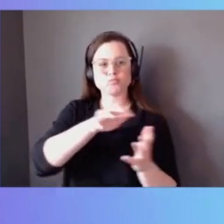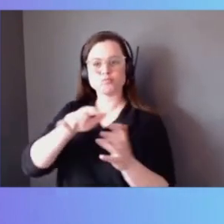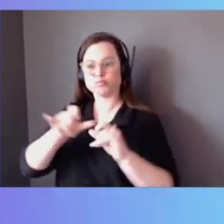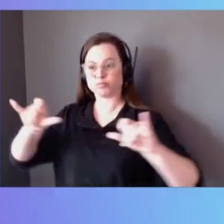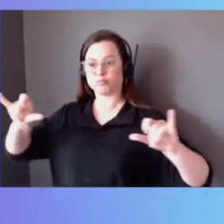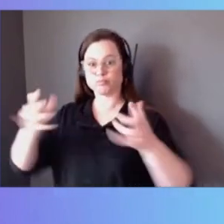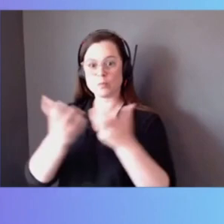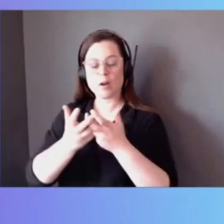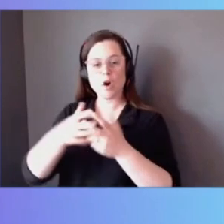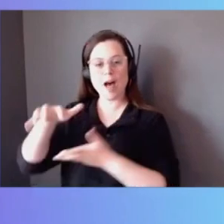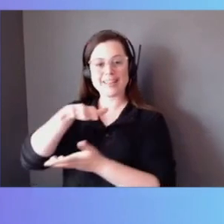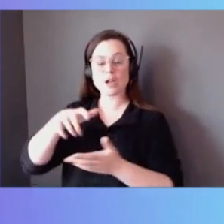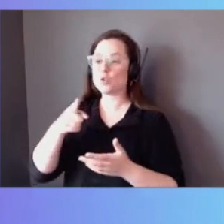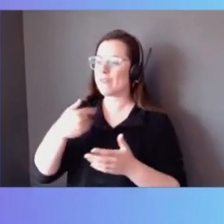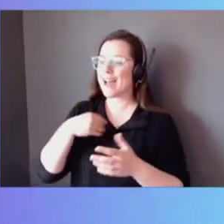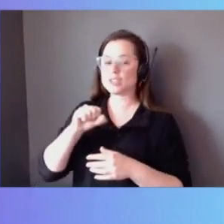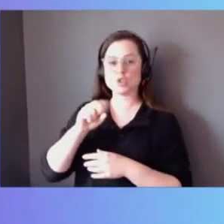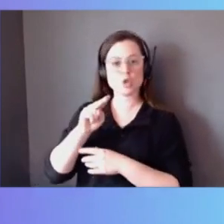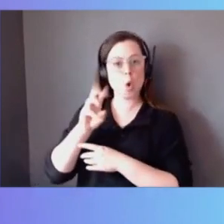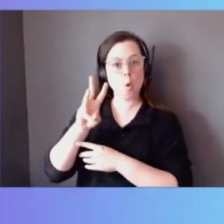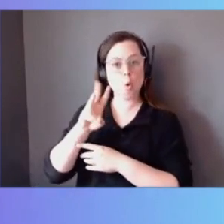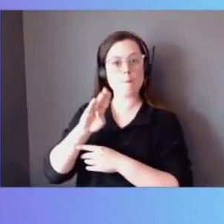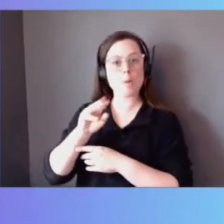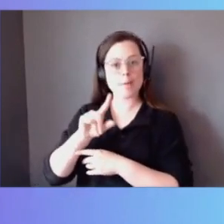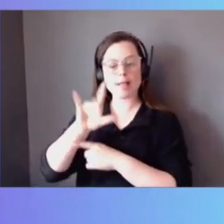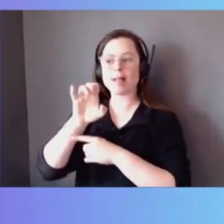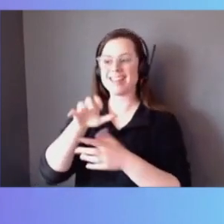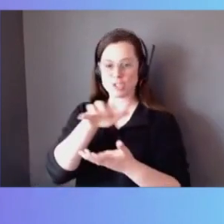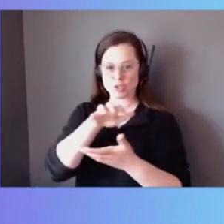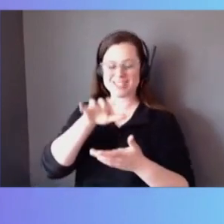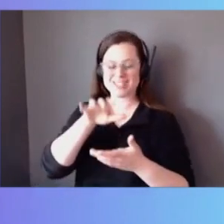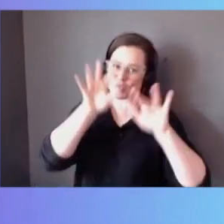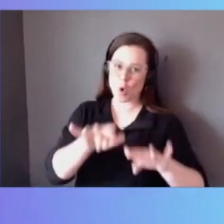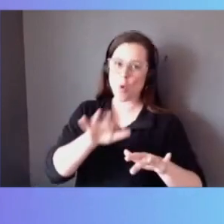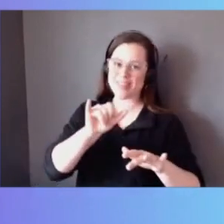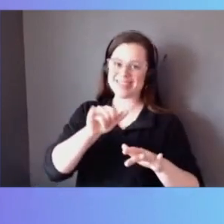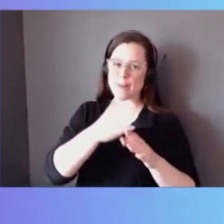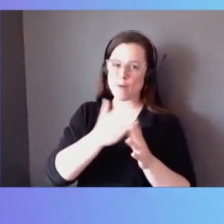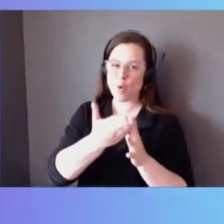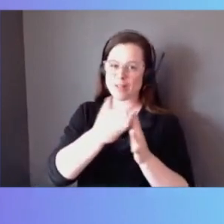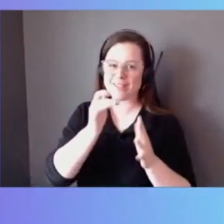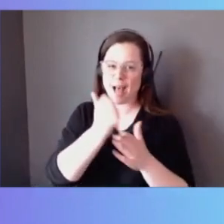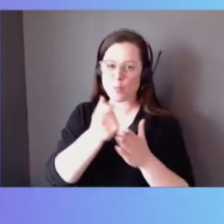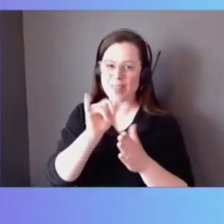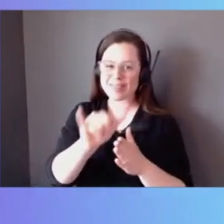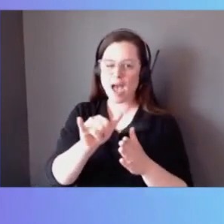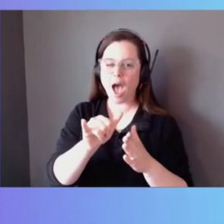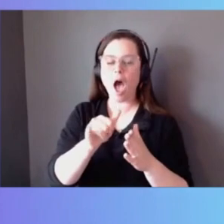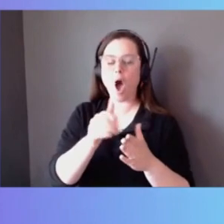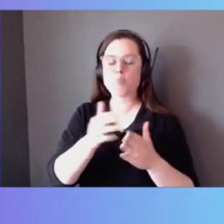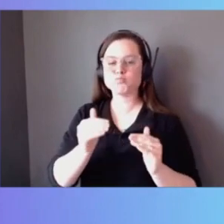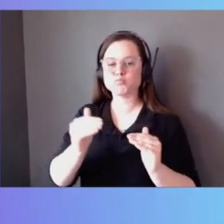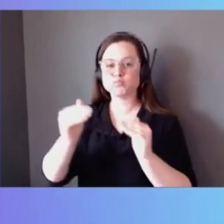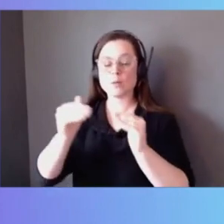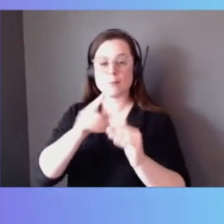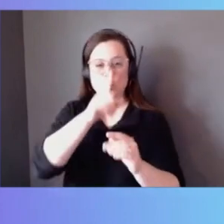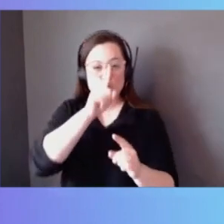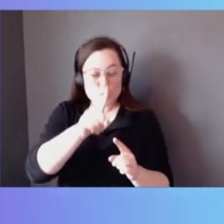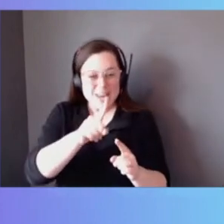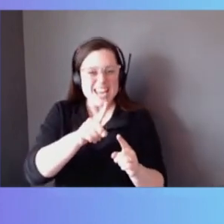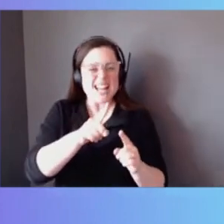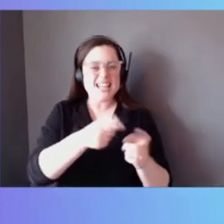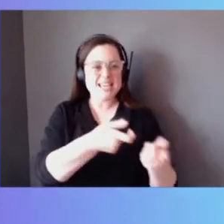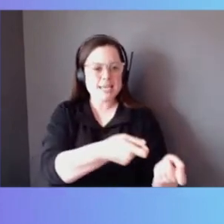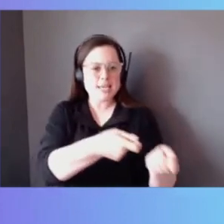Snowmobile and the Snow Portfolio to help with some of that stuff, but really tapping into where enterprise customers, especially NetApp